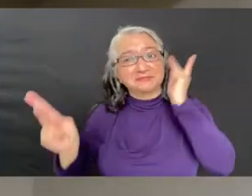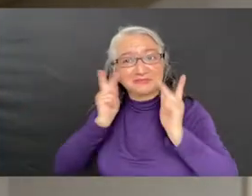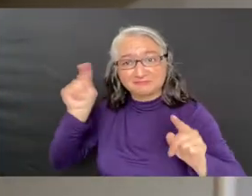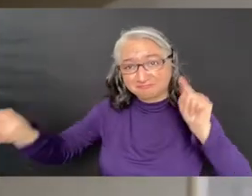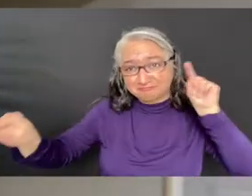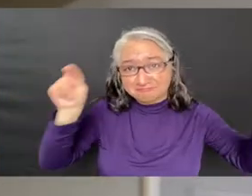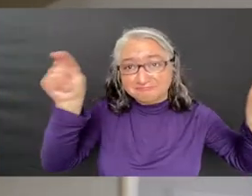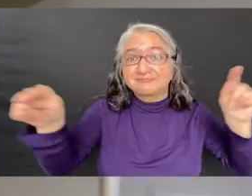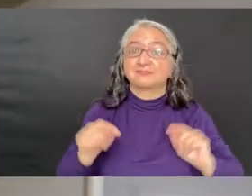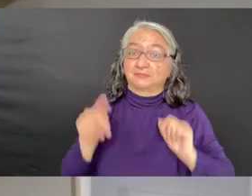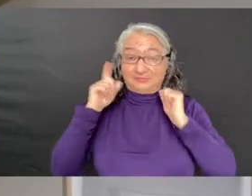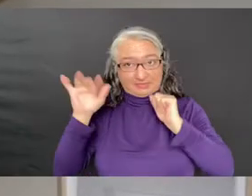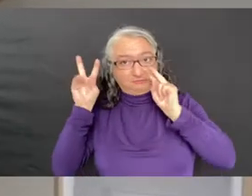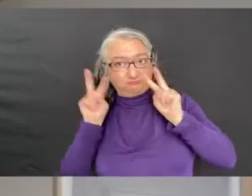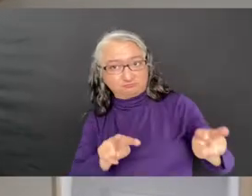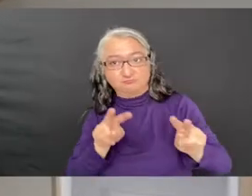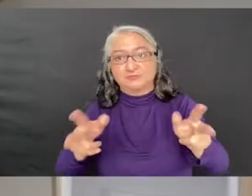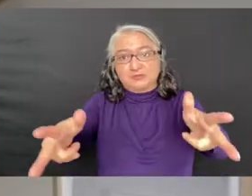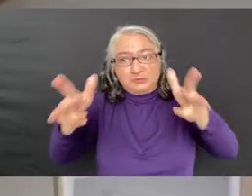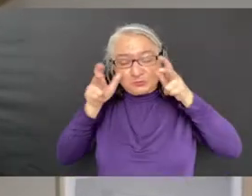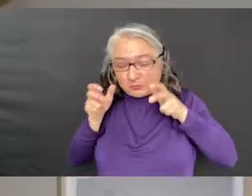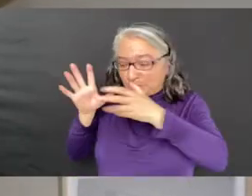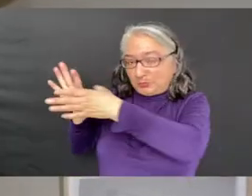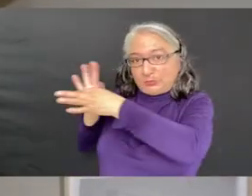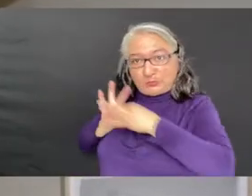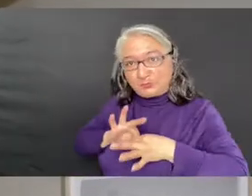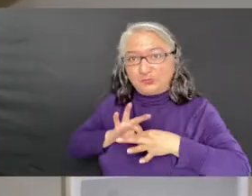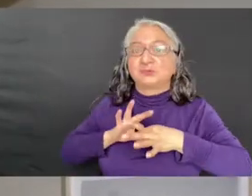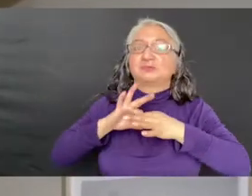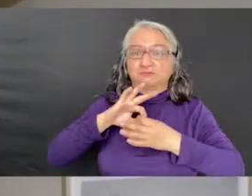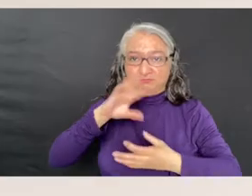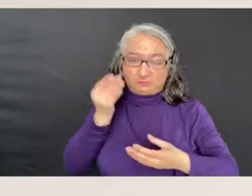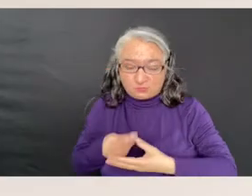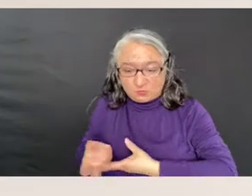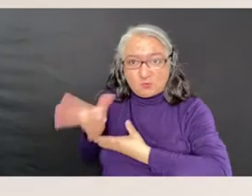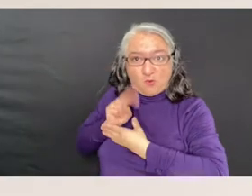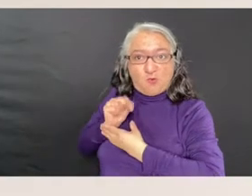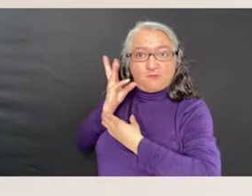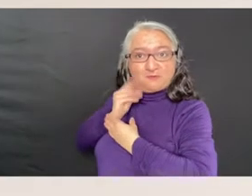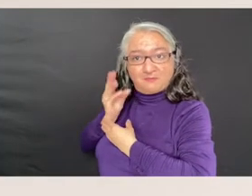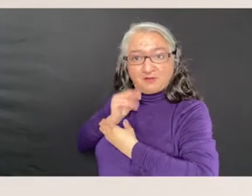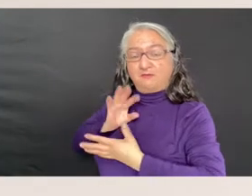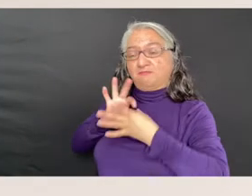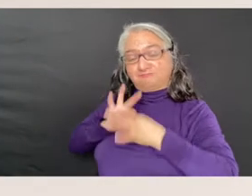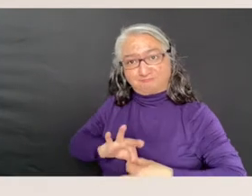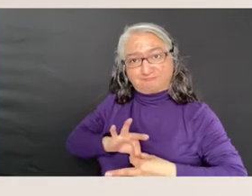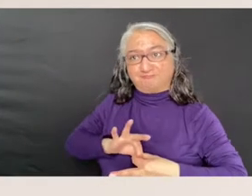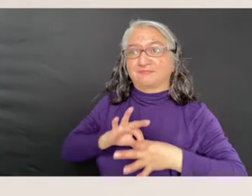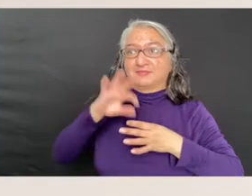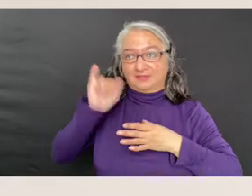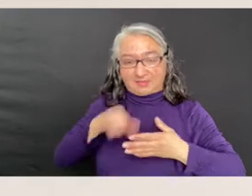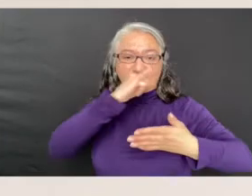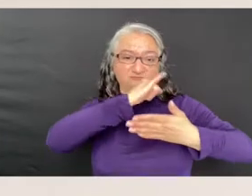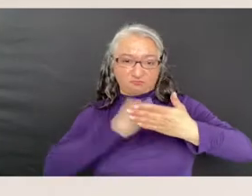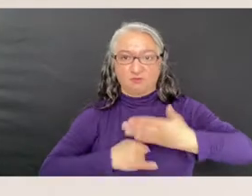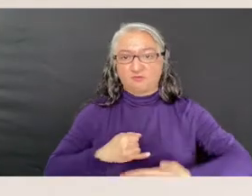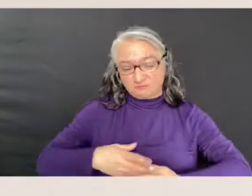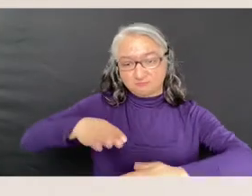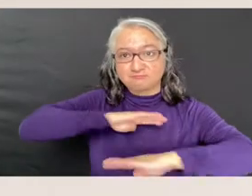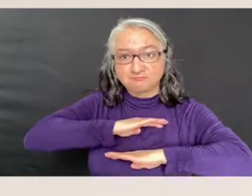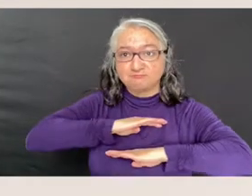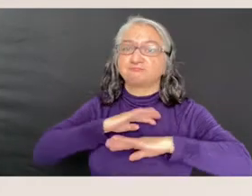their own personal experience and let the work take them to a different place entirely, and that is just fine with Kerouac.